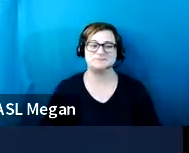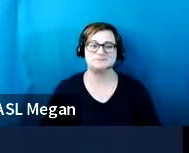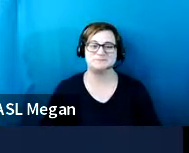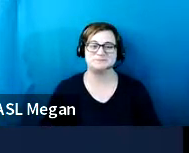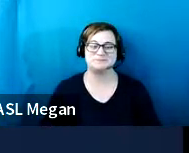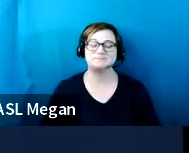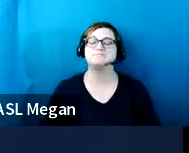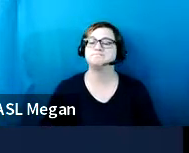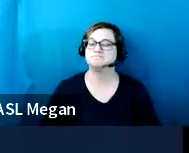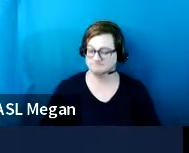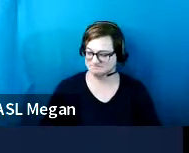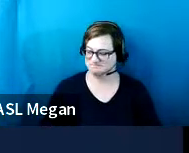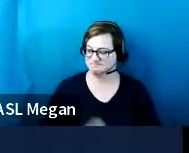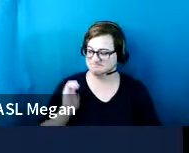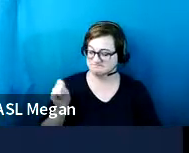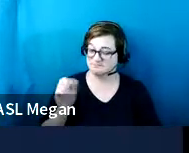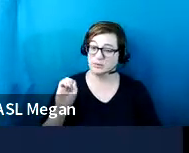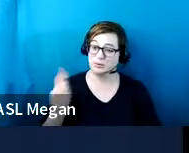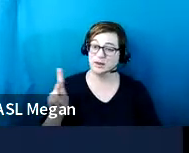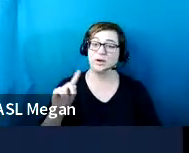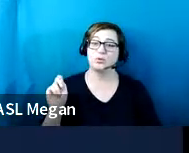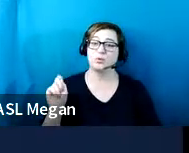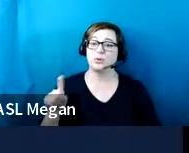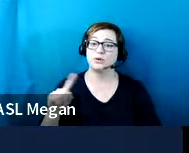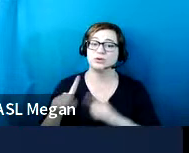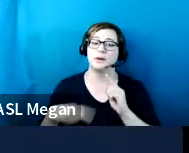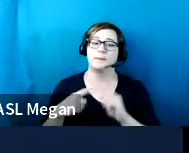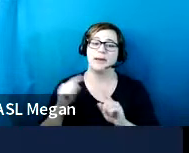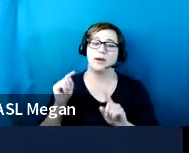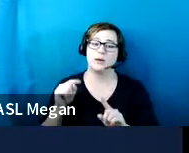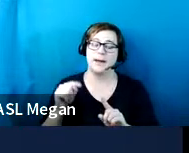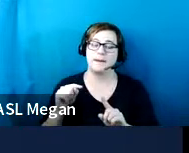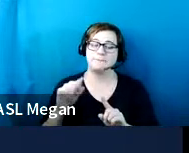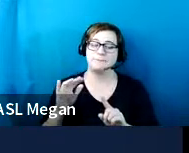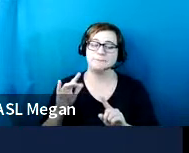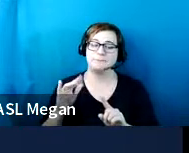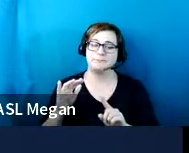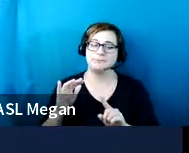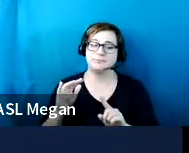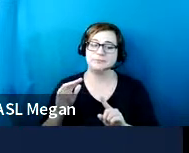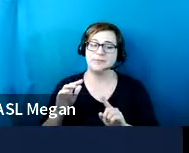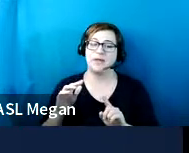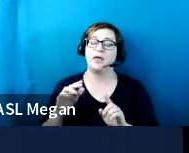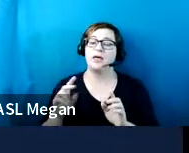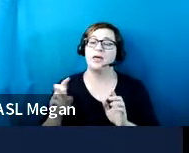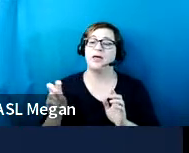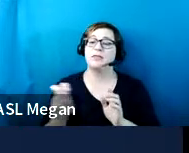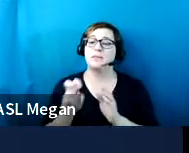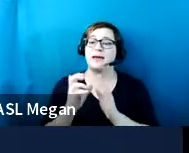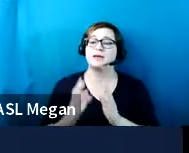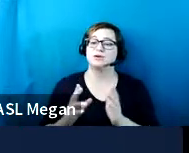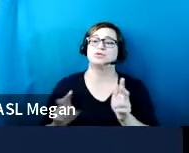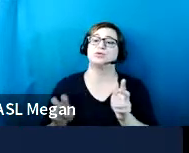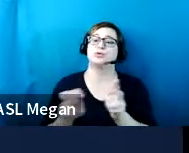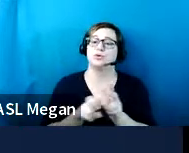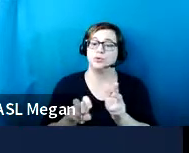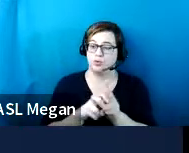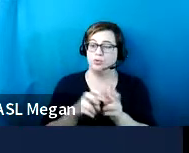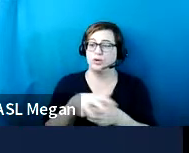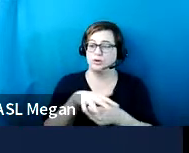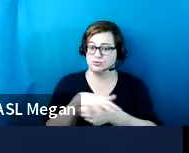Okay. Um, got a quick question about, uh, does the passenger loading zone include bus drops